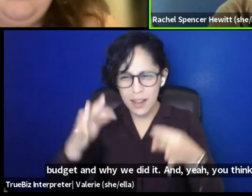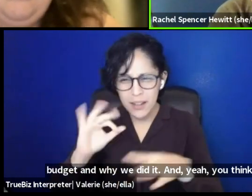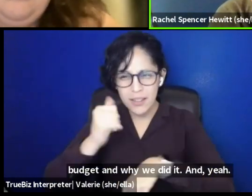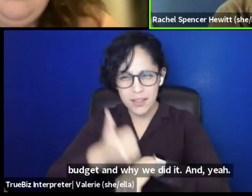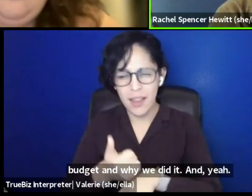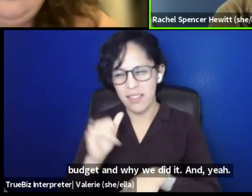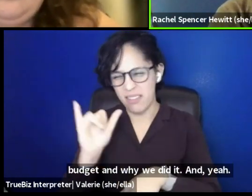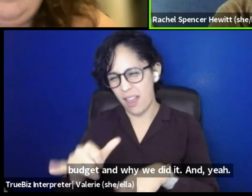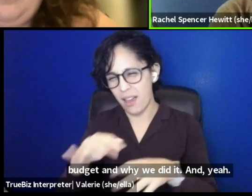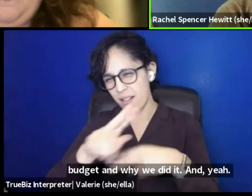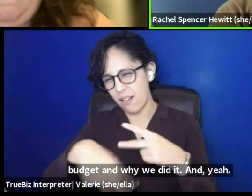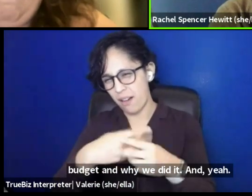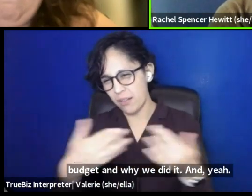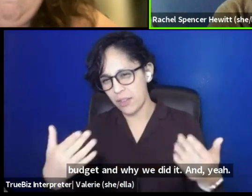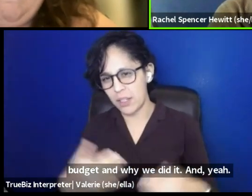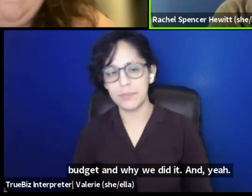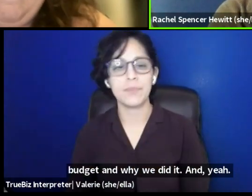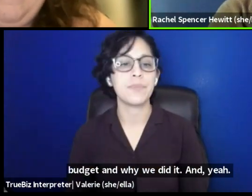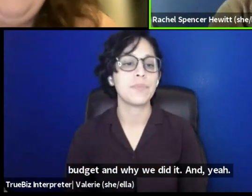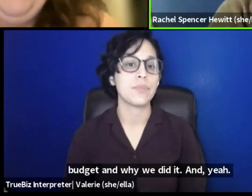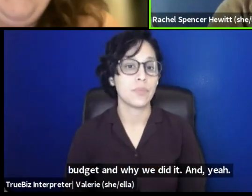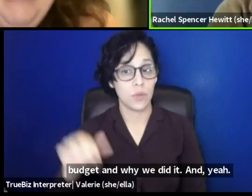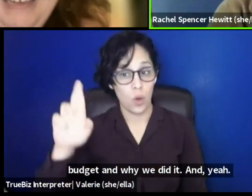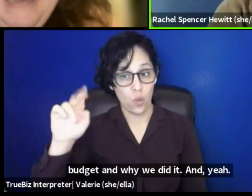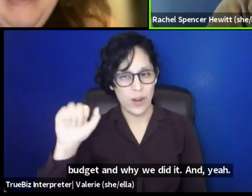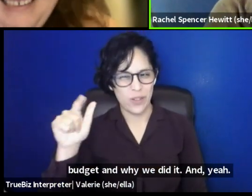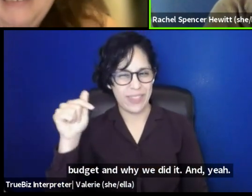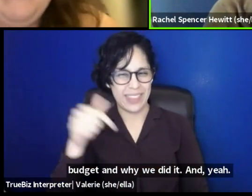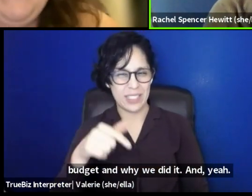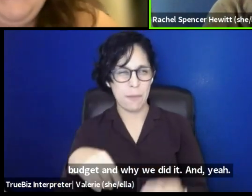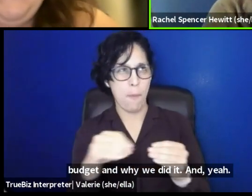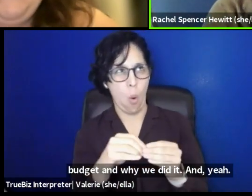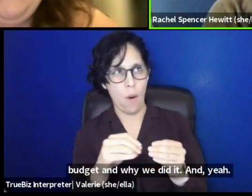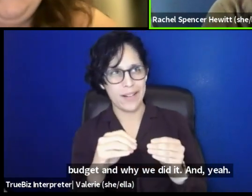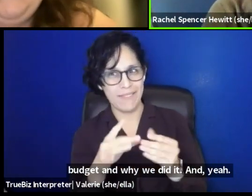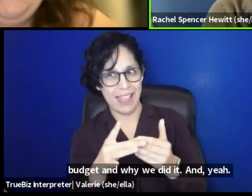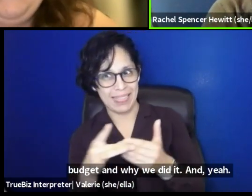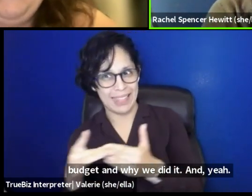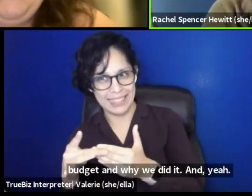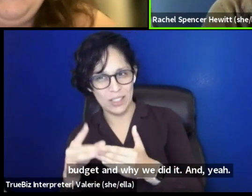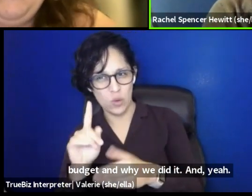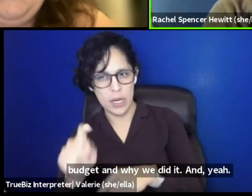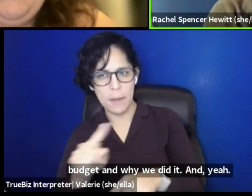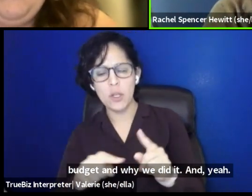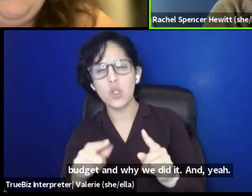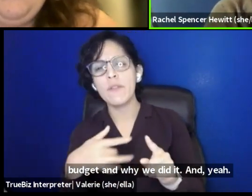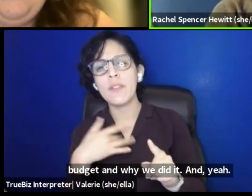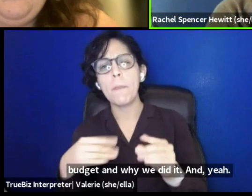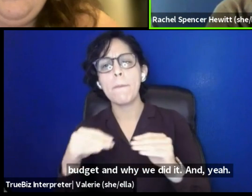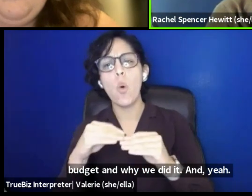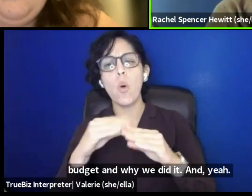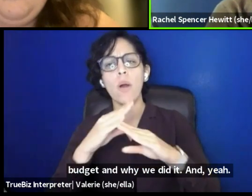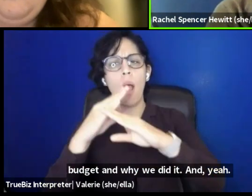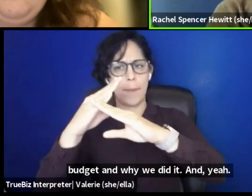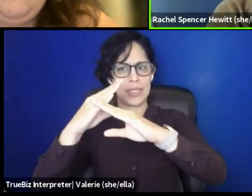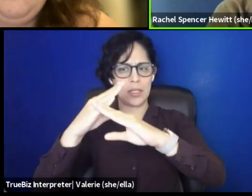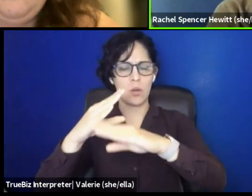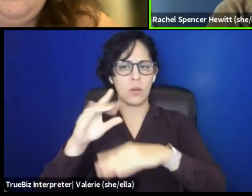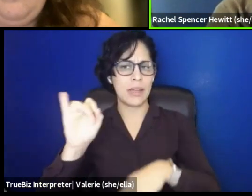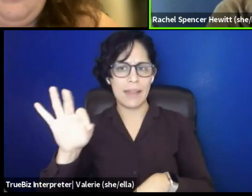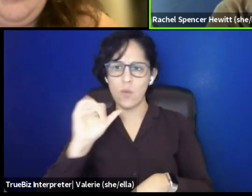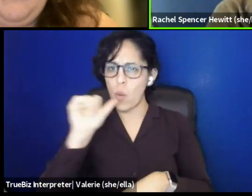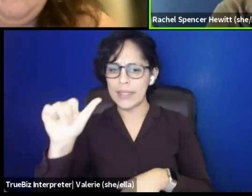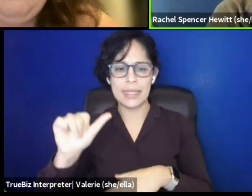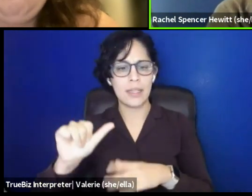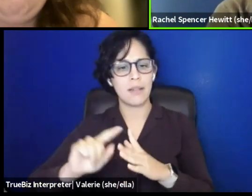be, this is kind of like a leading question, but do you think that it would be, it would feel like more of an obstacle if it weren't an initiative